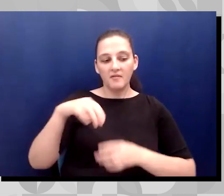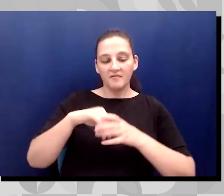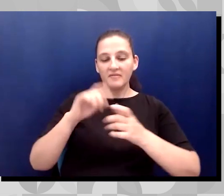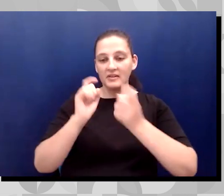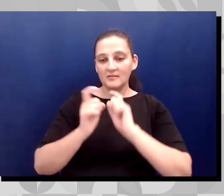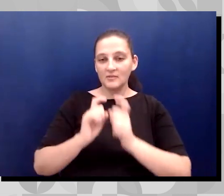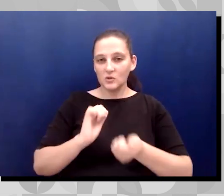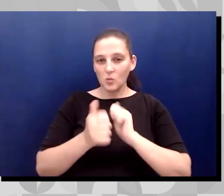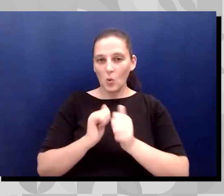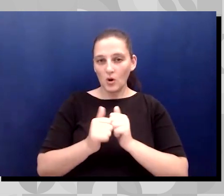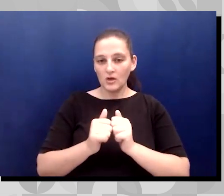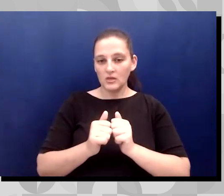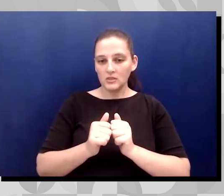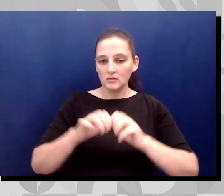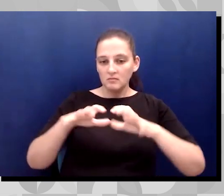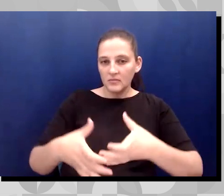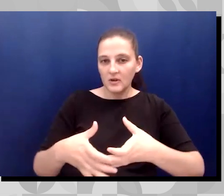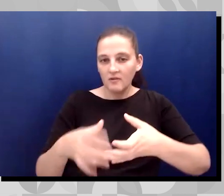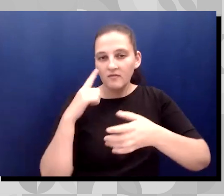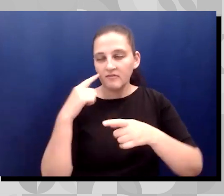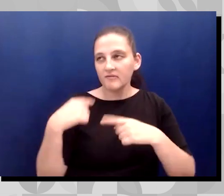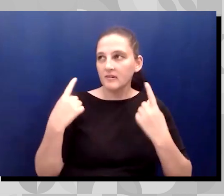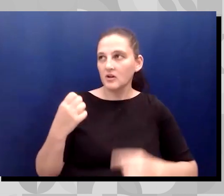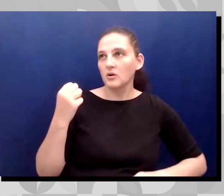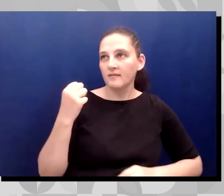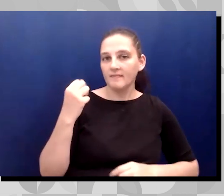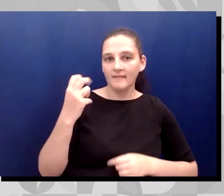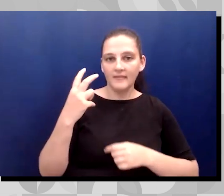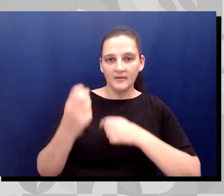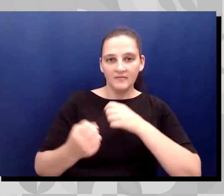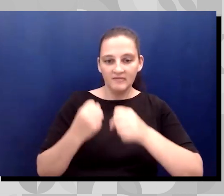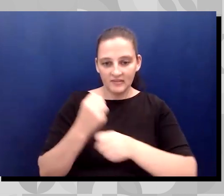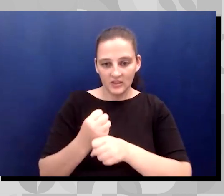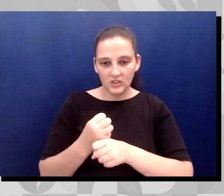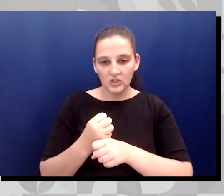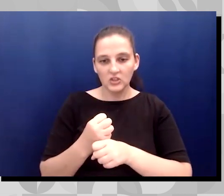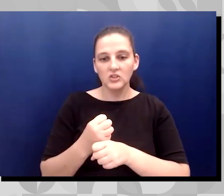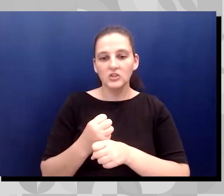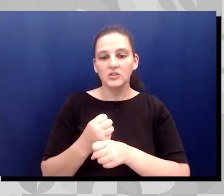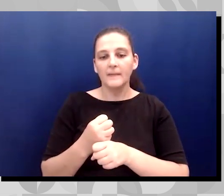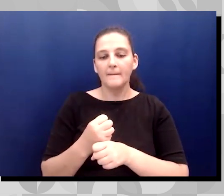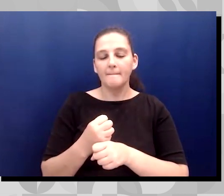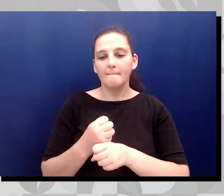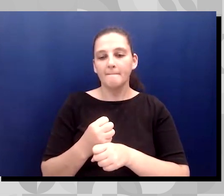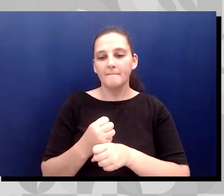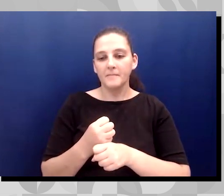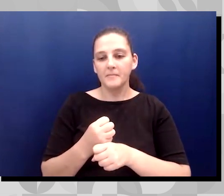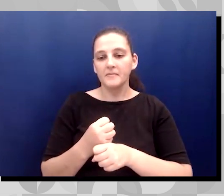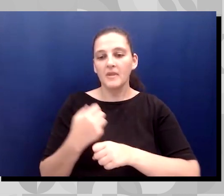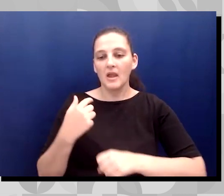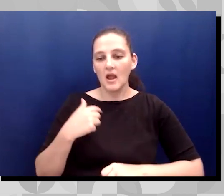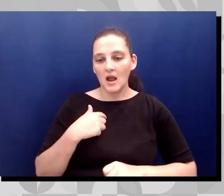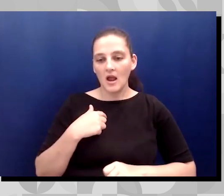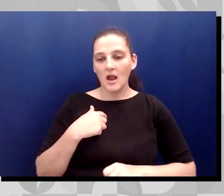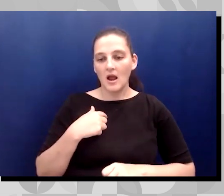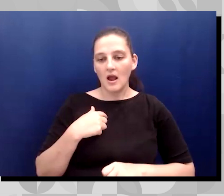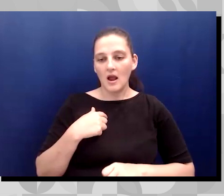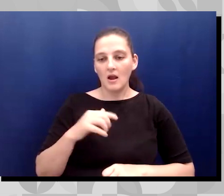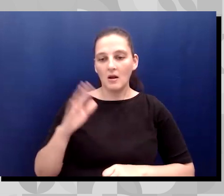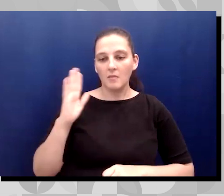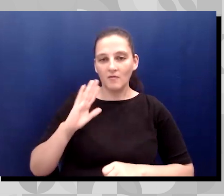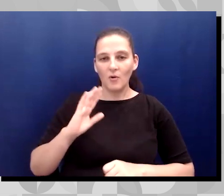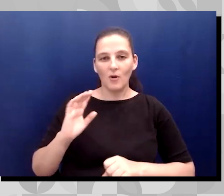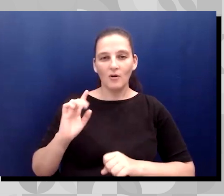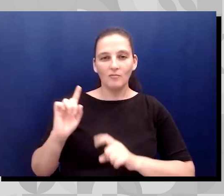years. I started on the path, uh, when I had the opportunity to live in India and Nepal for seven years